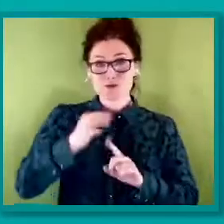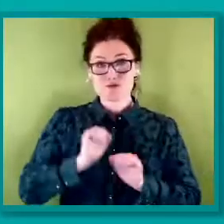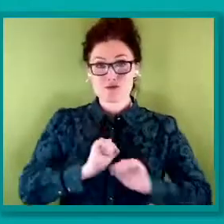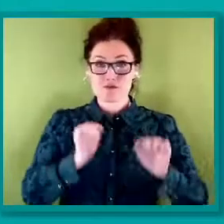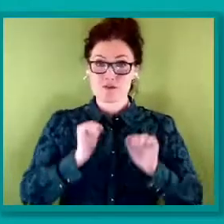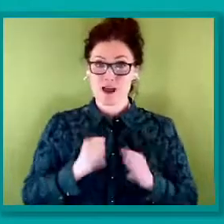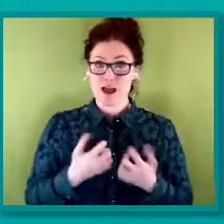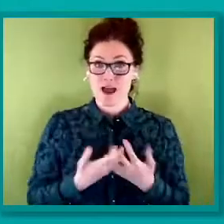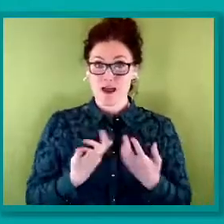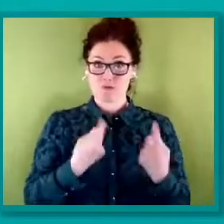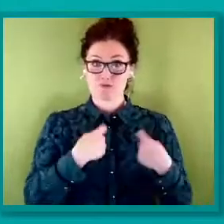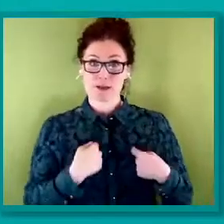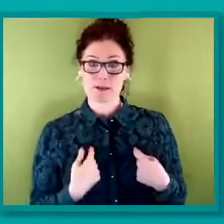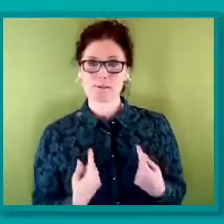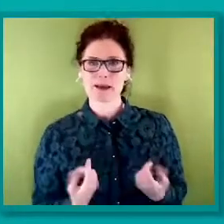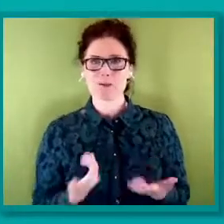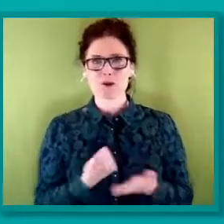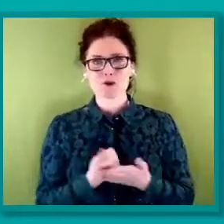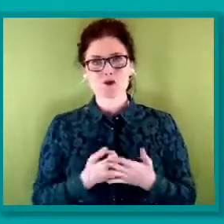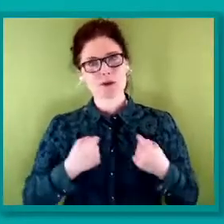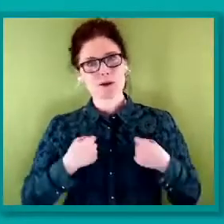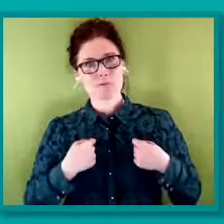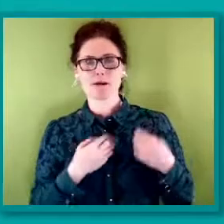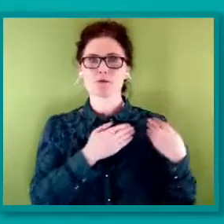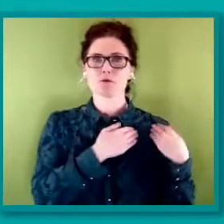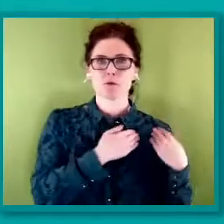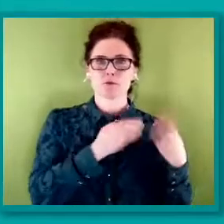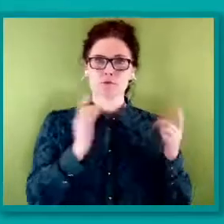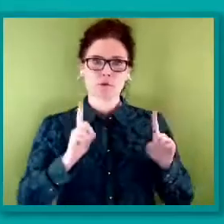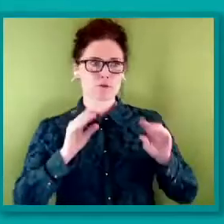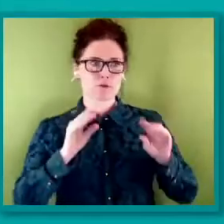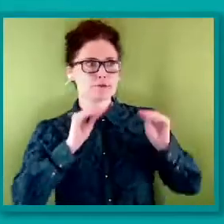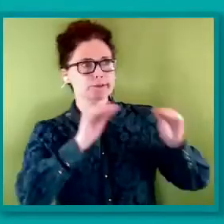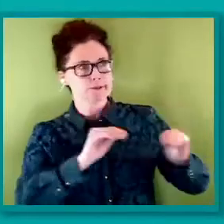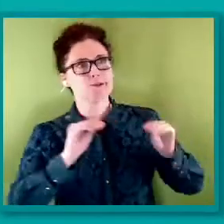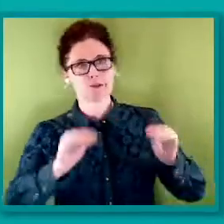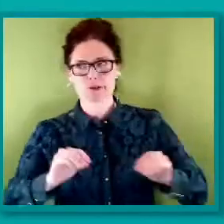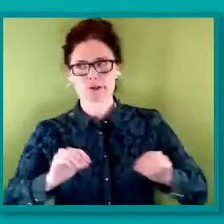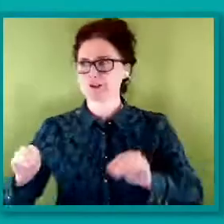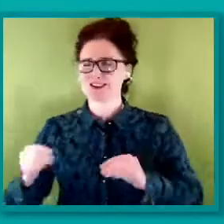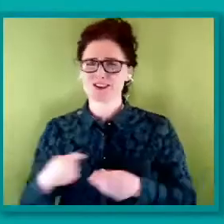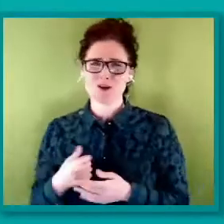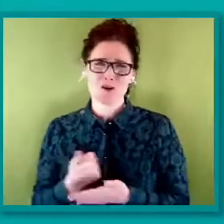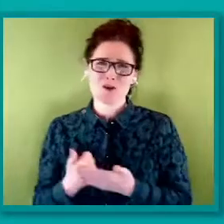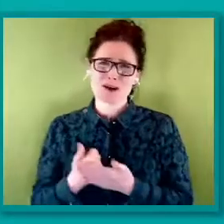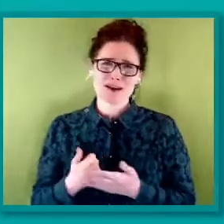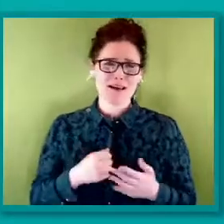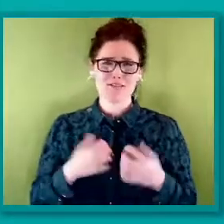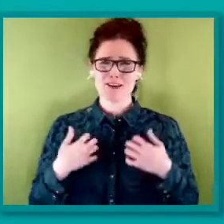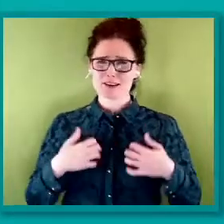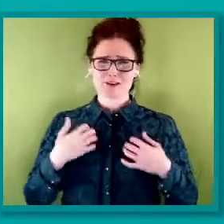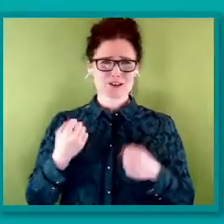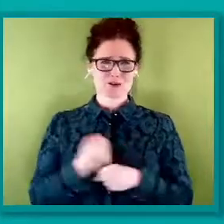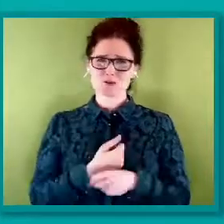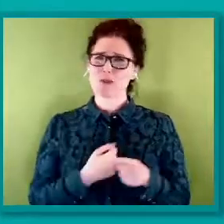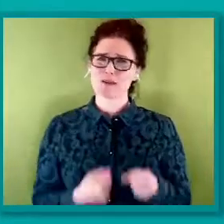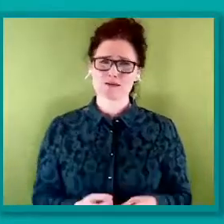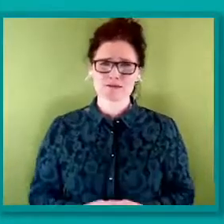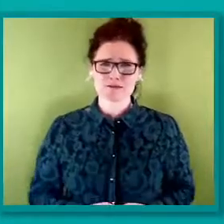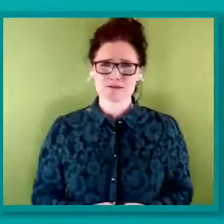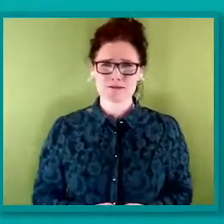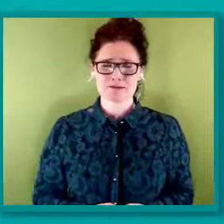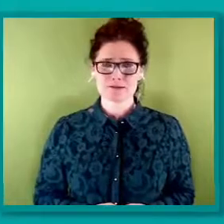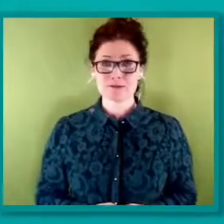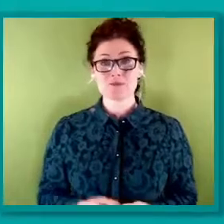me doing the educating, which is something I don't always have the capacity for. Navigating life outside of work can be tricky